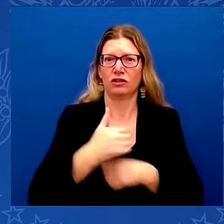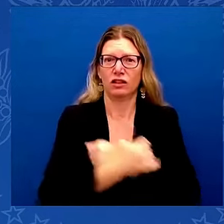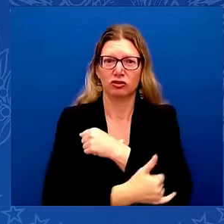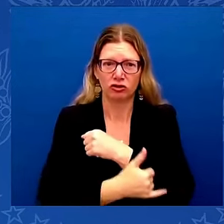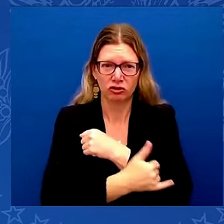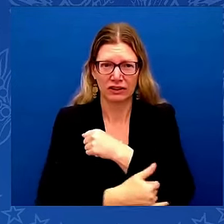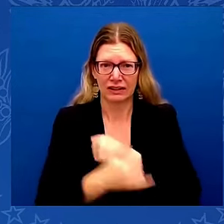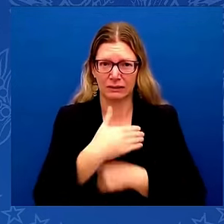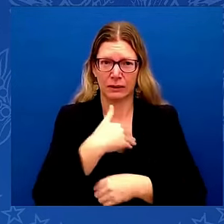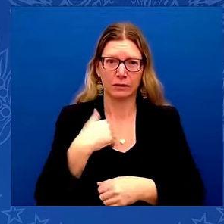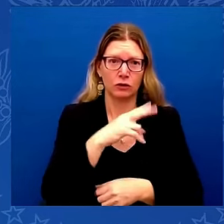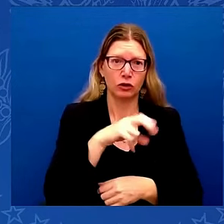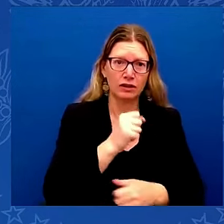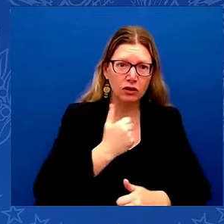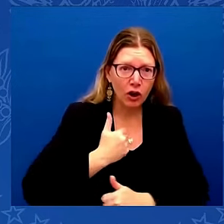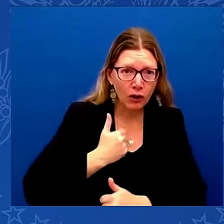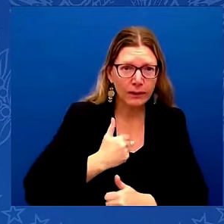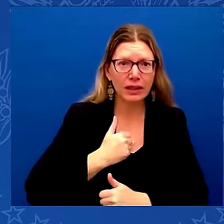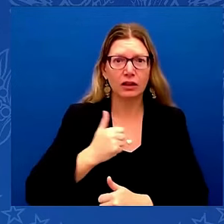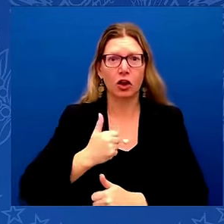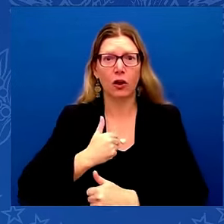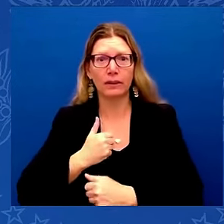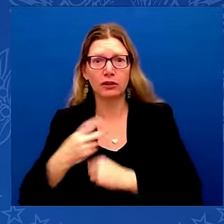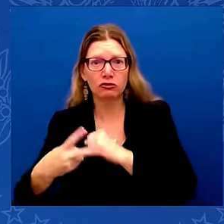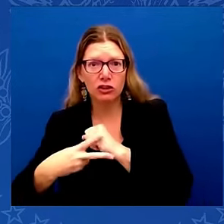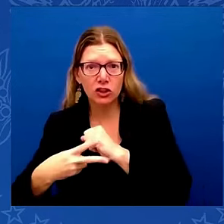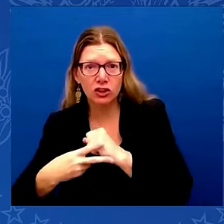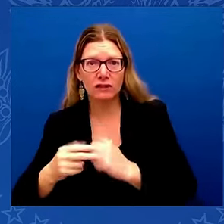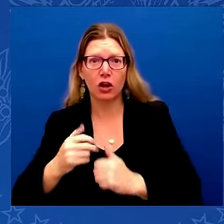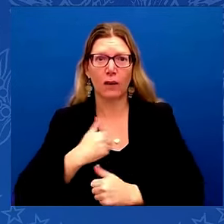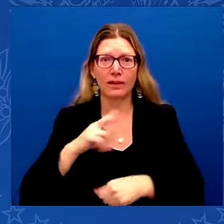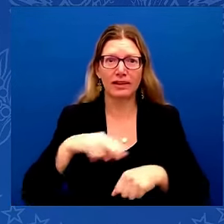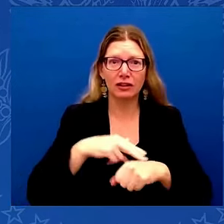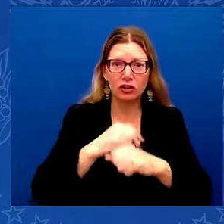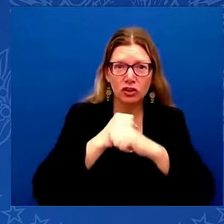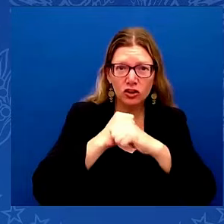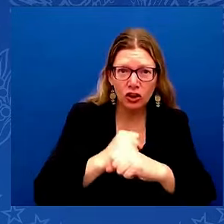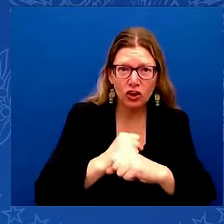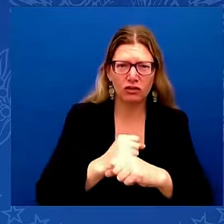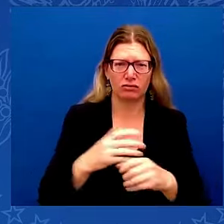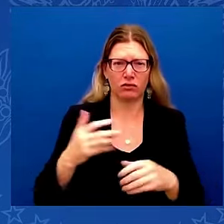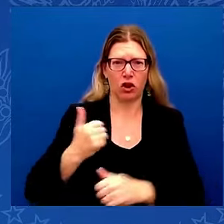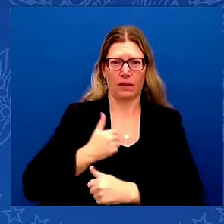is honored to accept the most coveted trophy in all of college football, the Commander-in-Chief's Trophy.